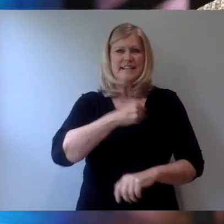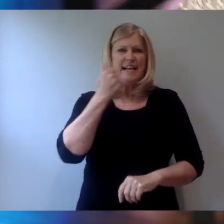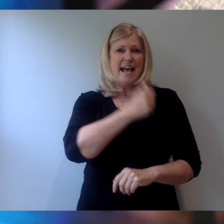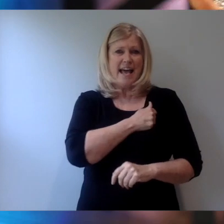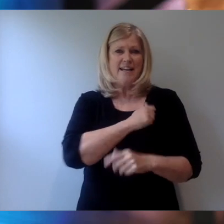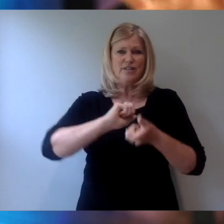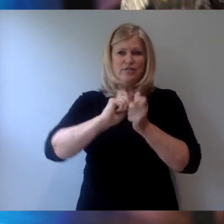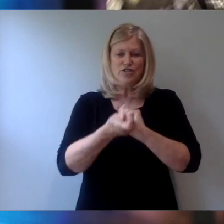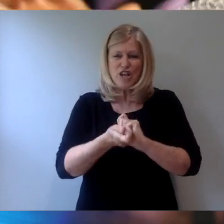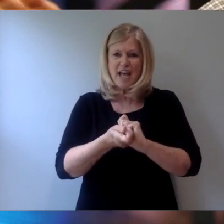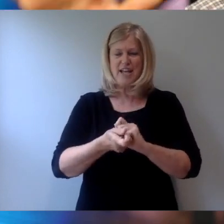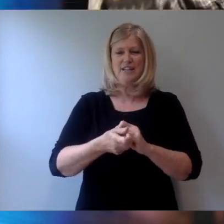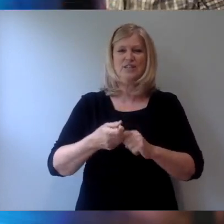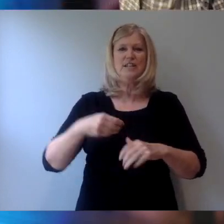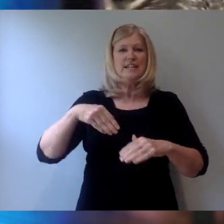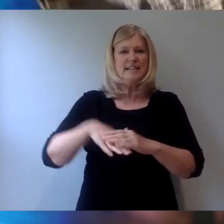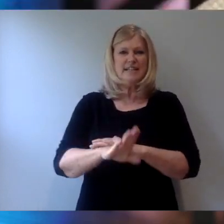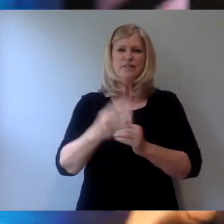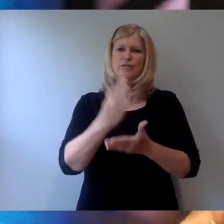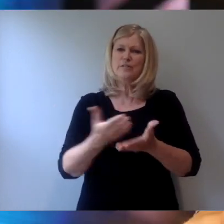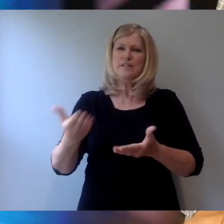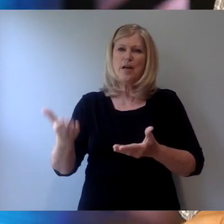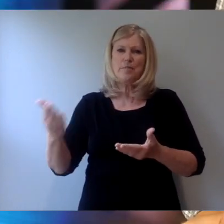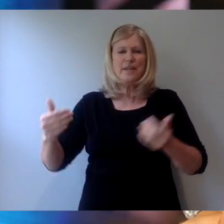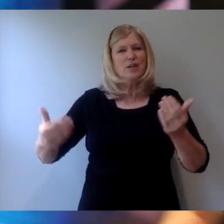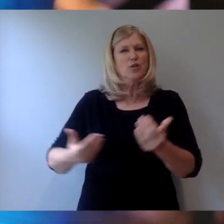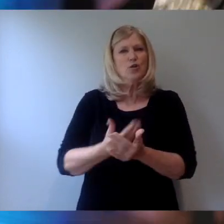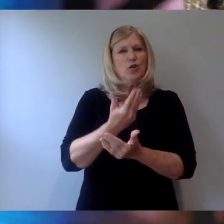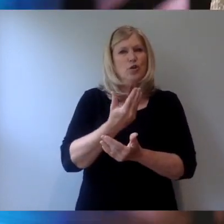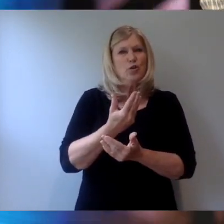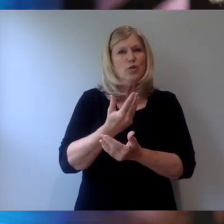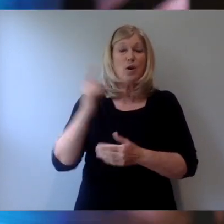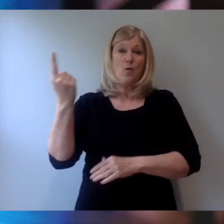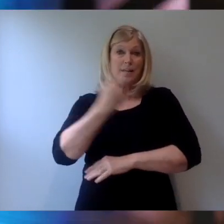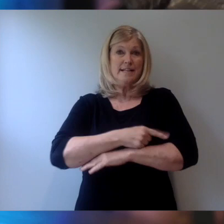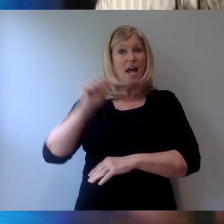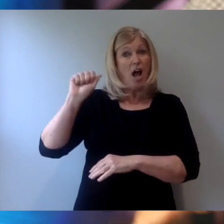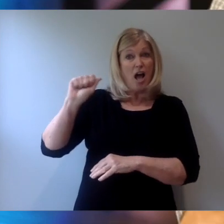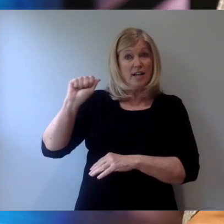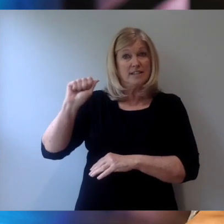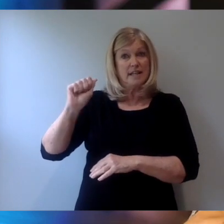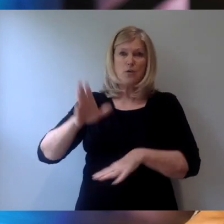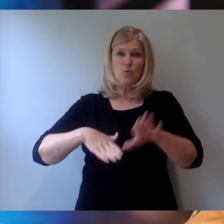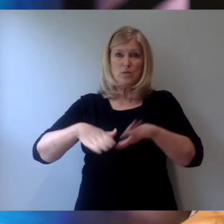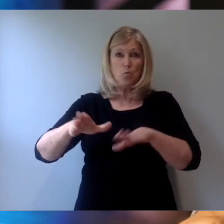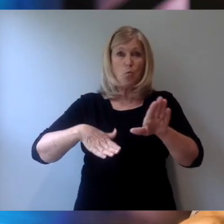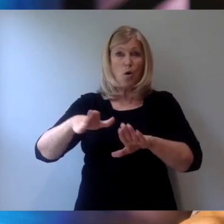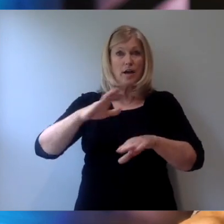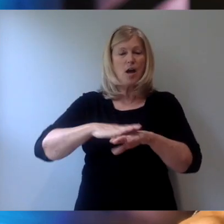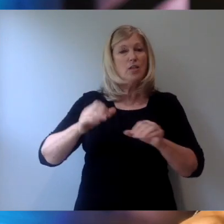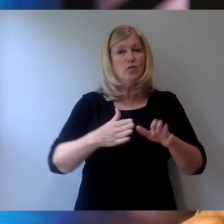transformed into something new. One day Augustine or Augustine was walking around the streets